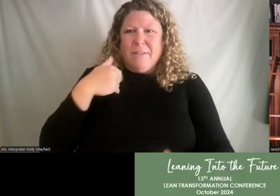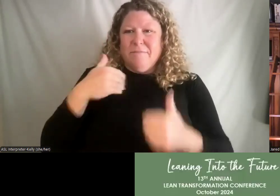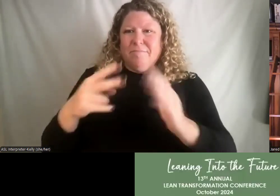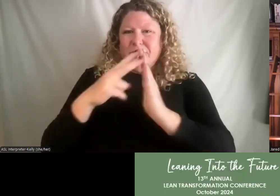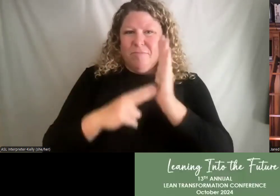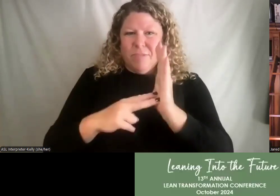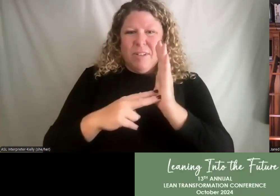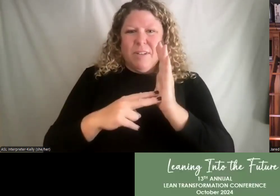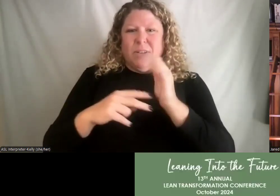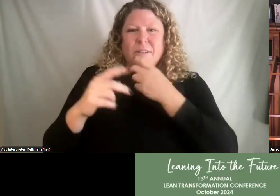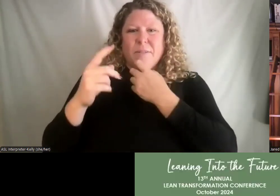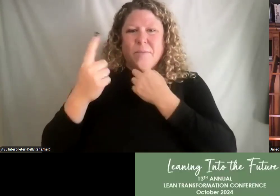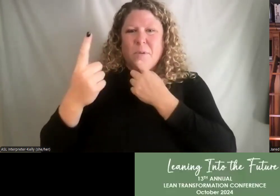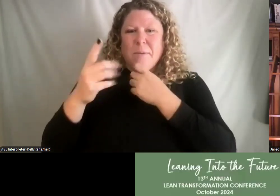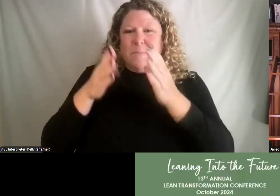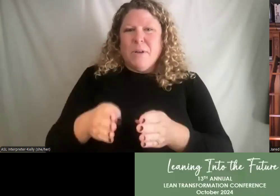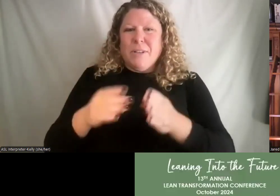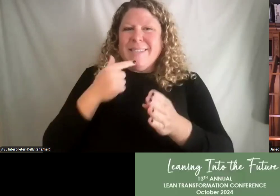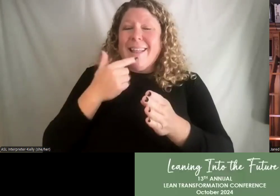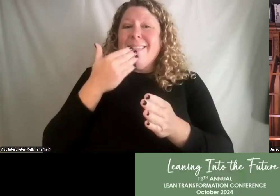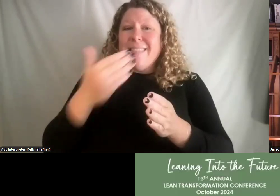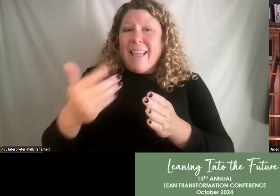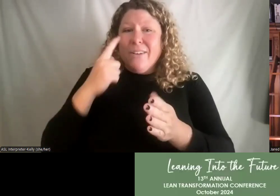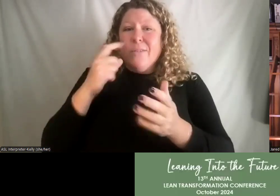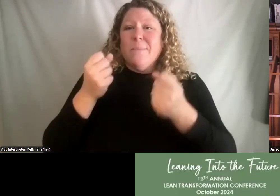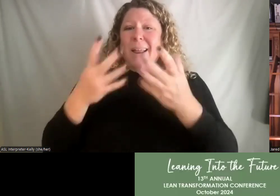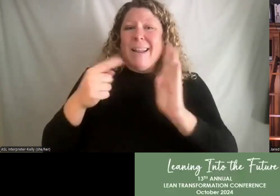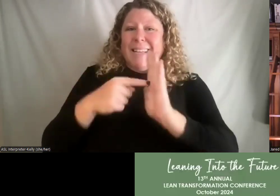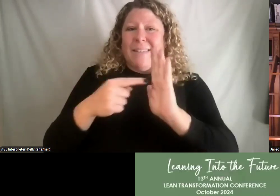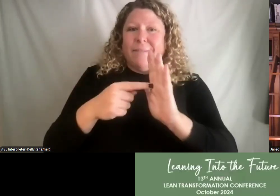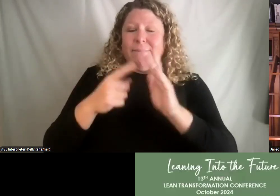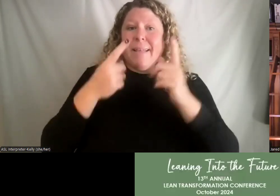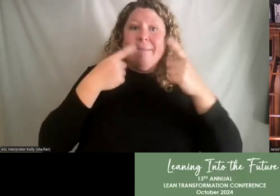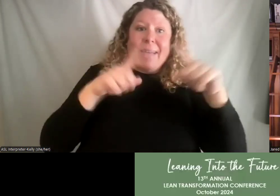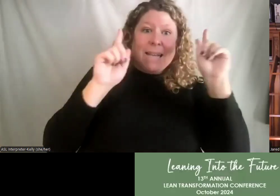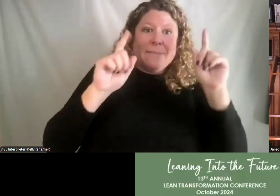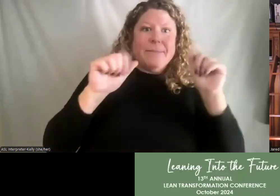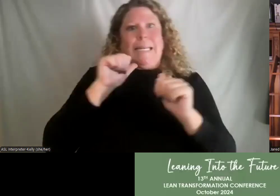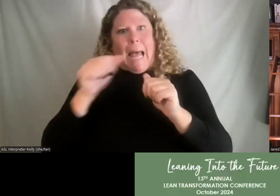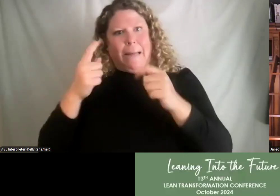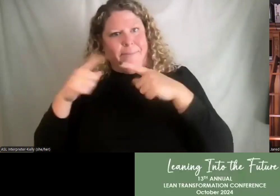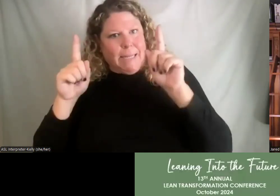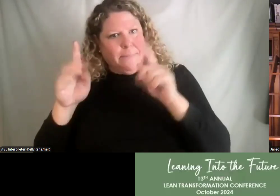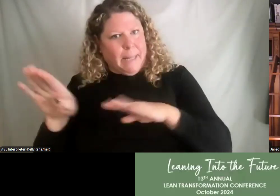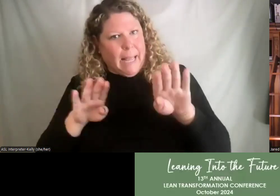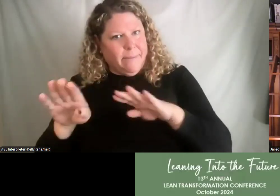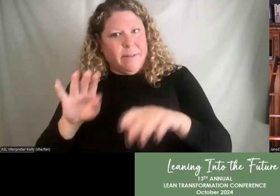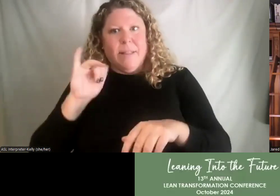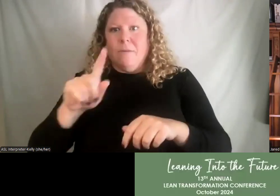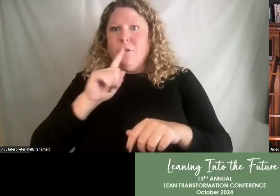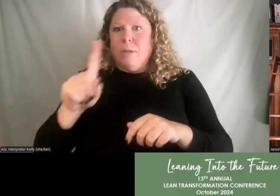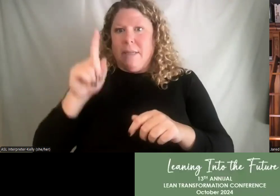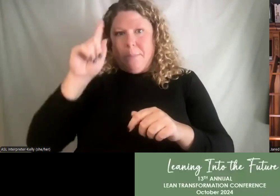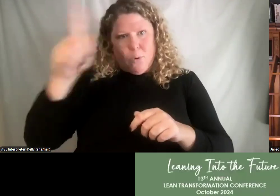Cheryl D'Angelo Gary says, thank you for the examples of effective versus ineffective behavior. That was a brilliant inclusion.